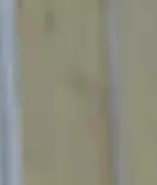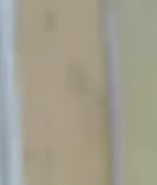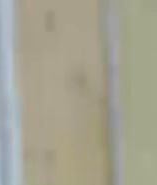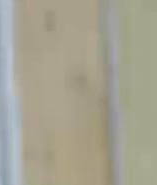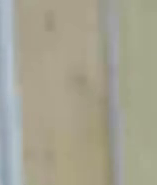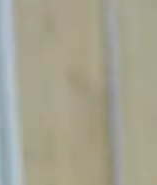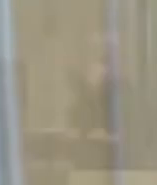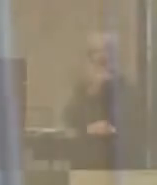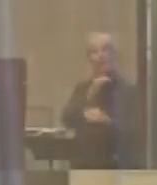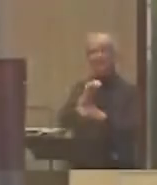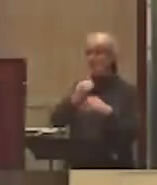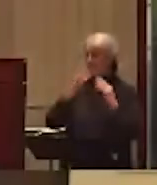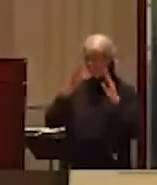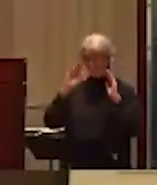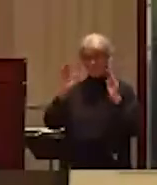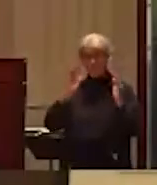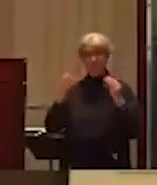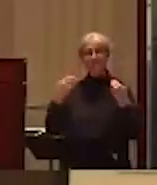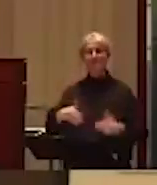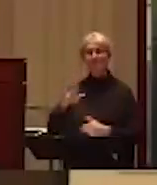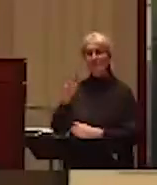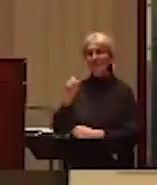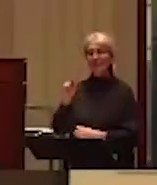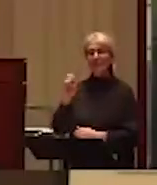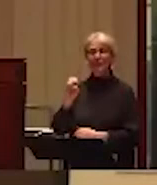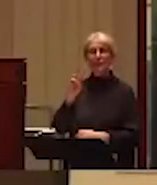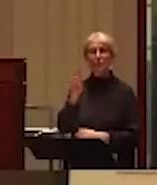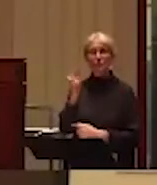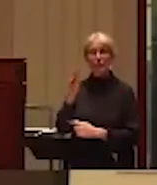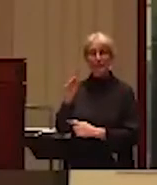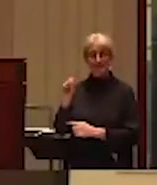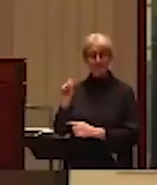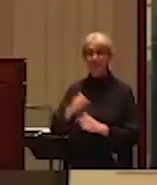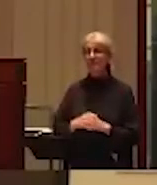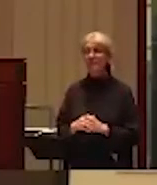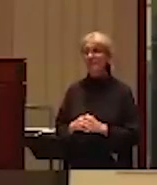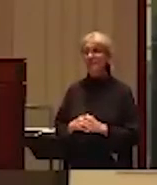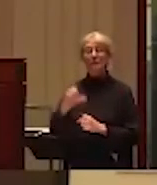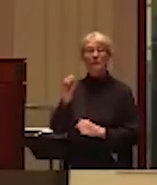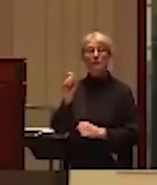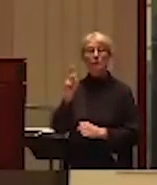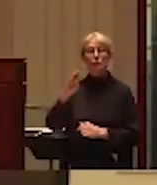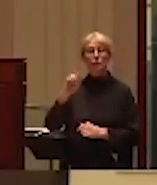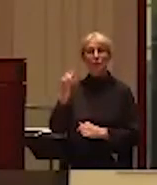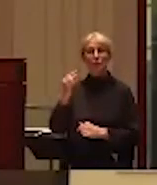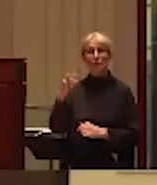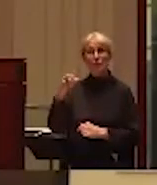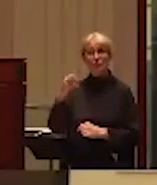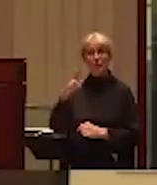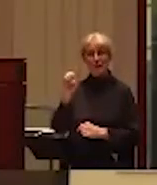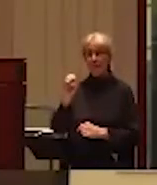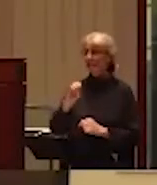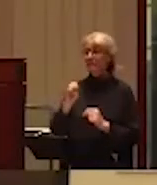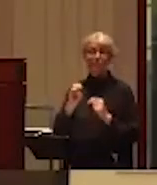Good evening everyone. My name is Vance Williams. I'm the chair of the Sterling Prize. It is my